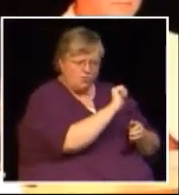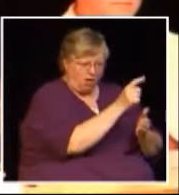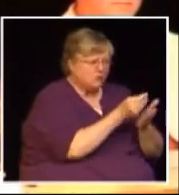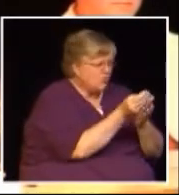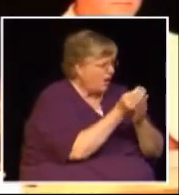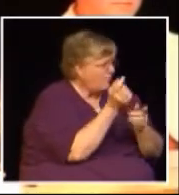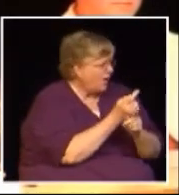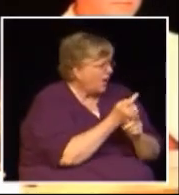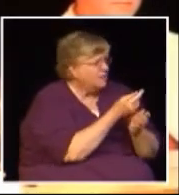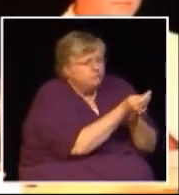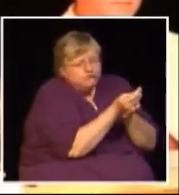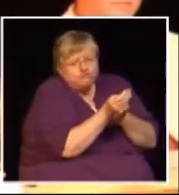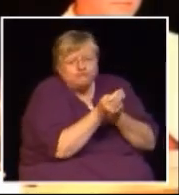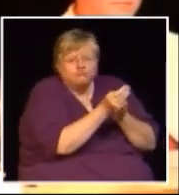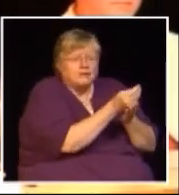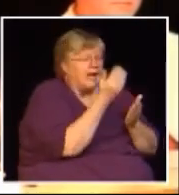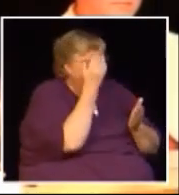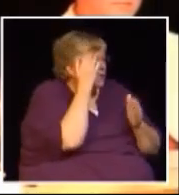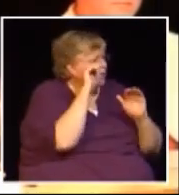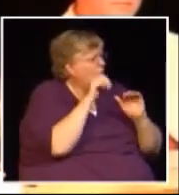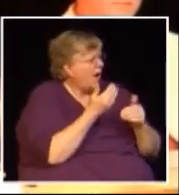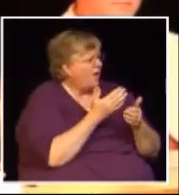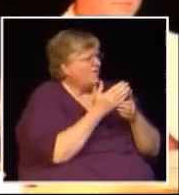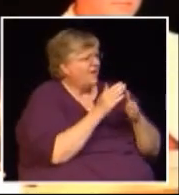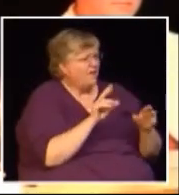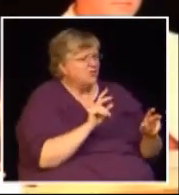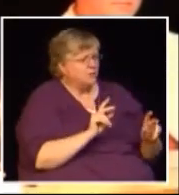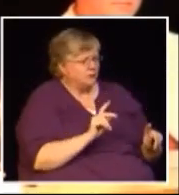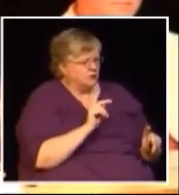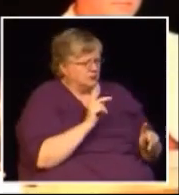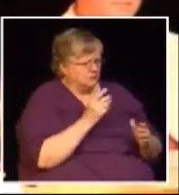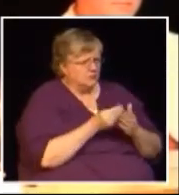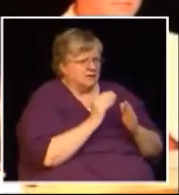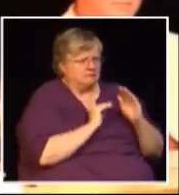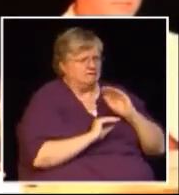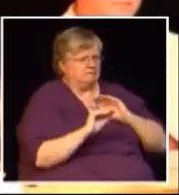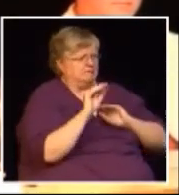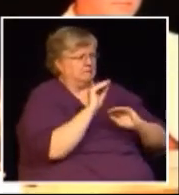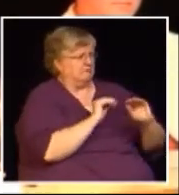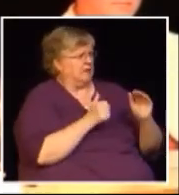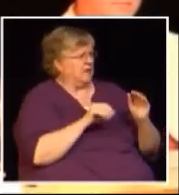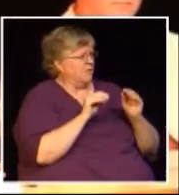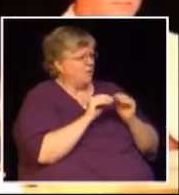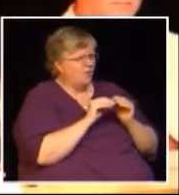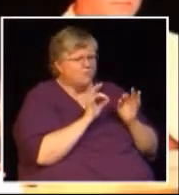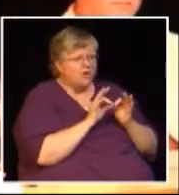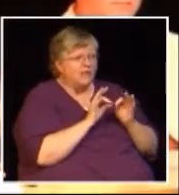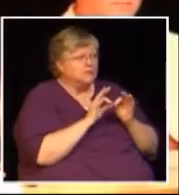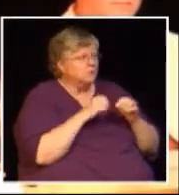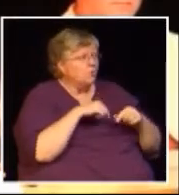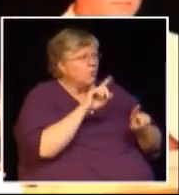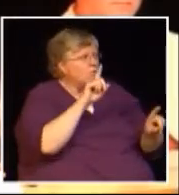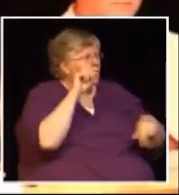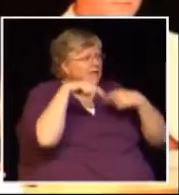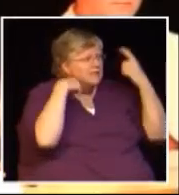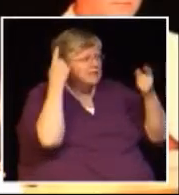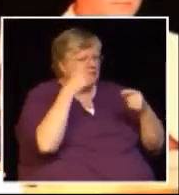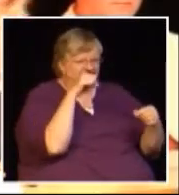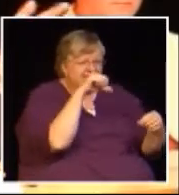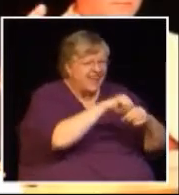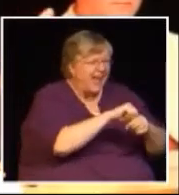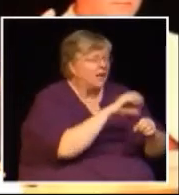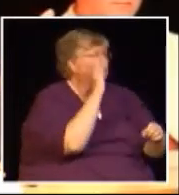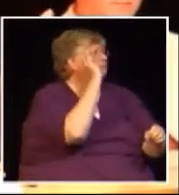shopping you all do shopping I don't know how the average person keeps up anymore the prices are going crazy